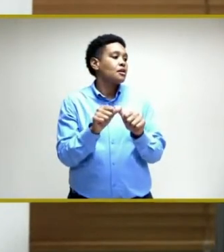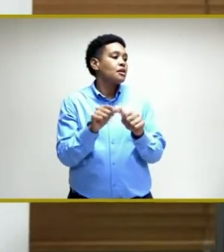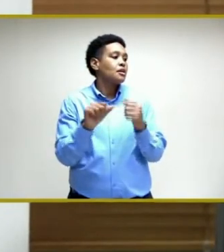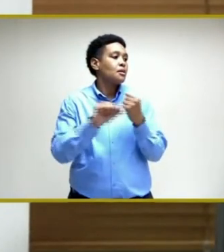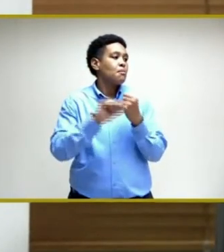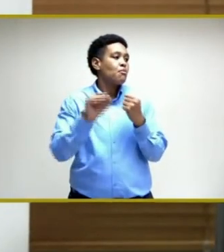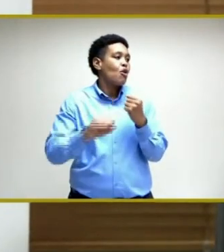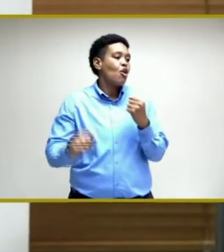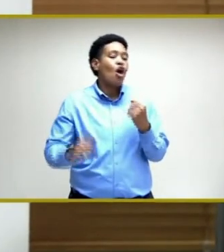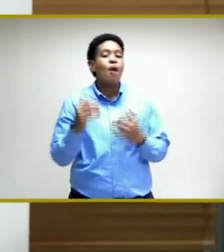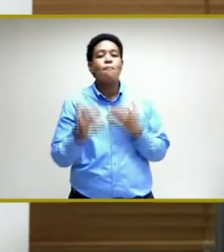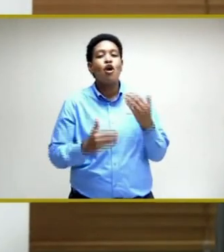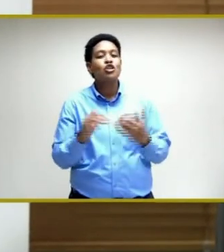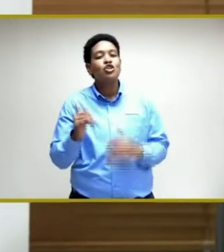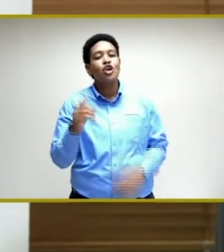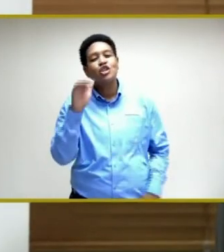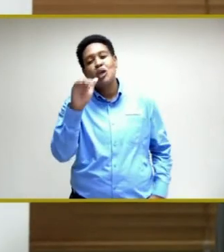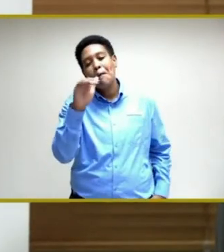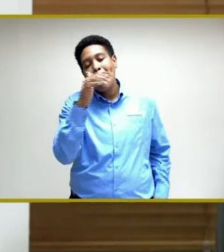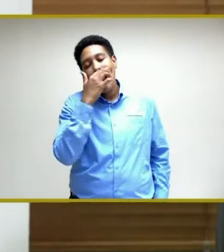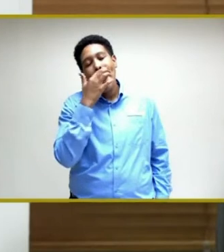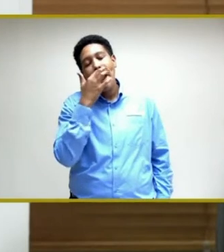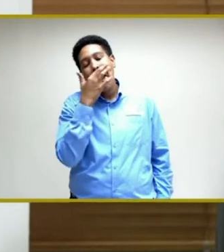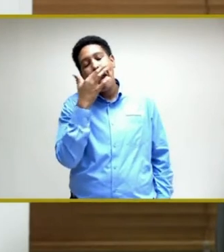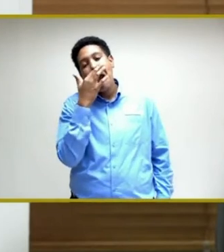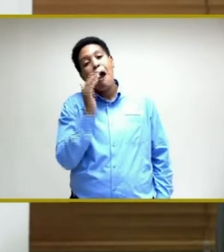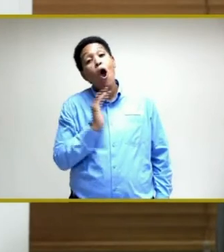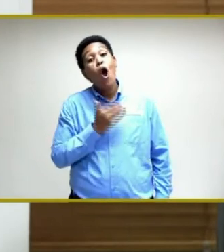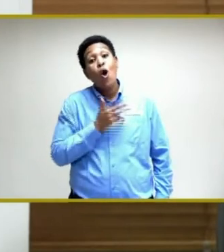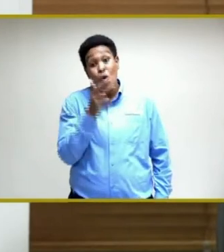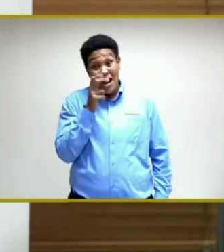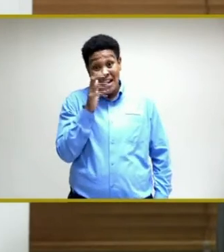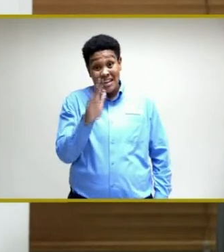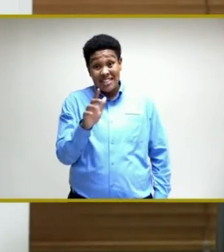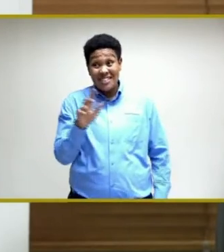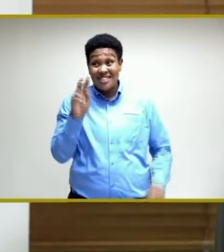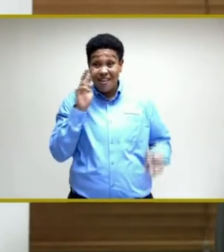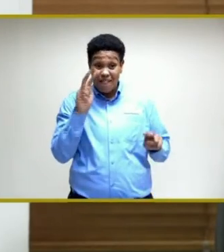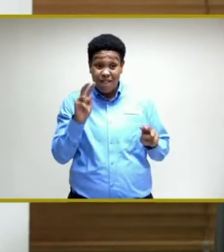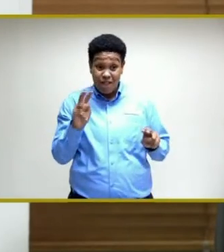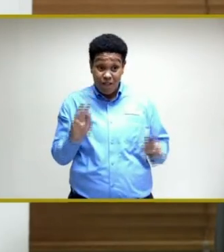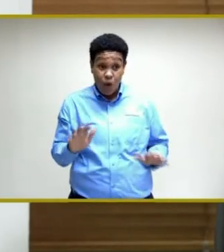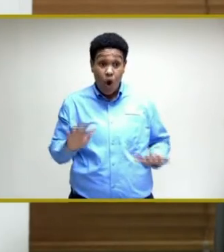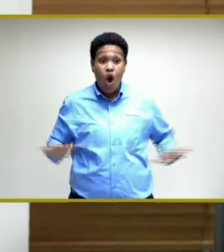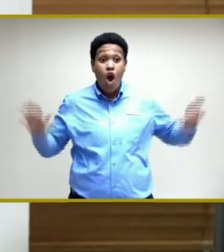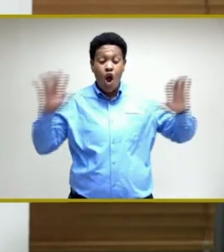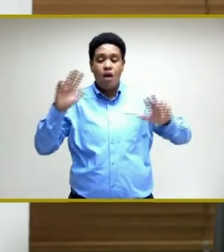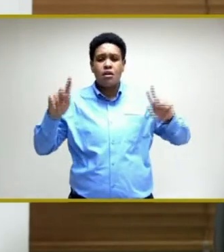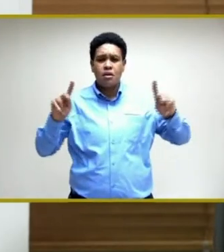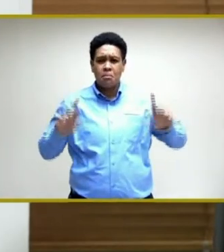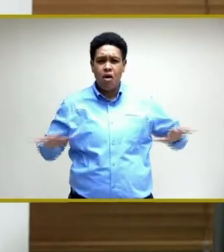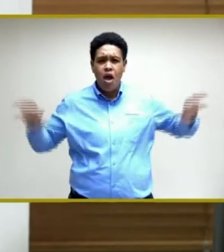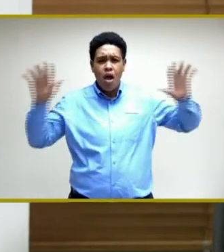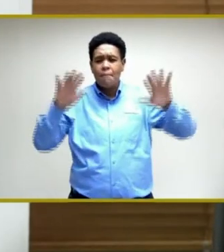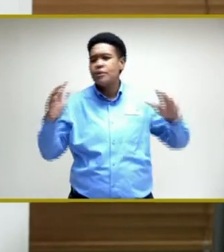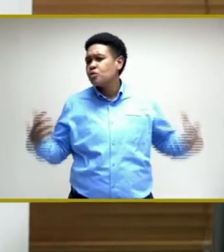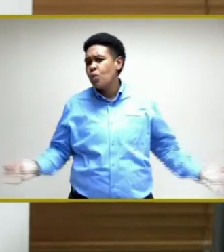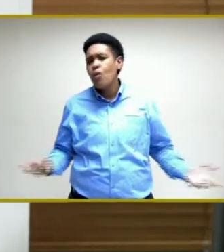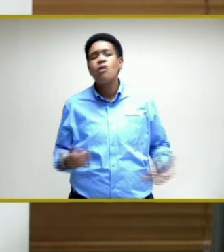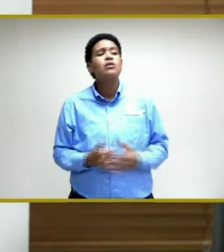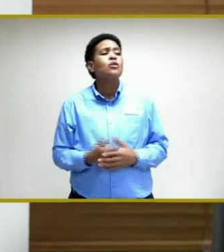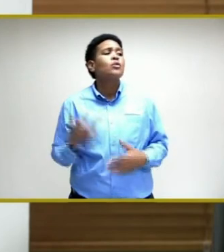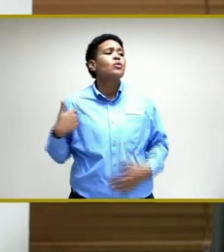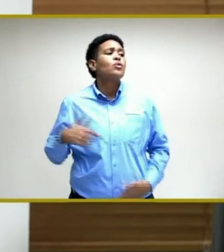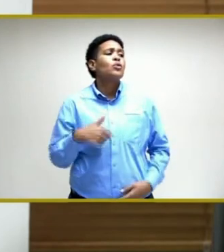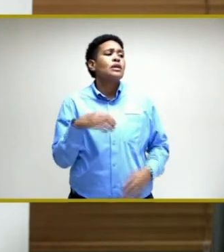the process. Just to remind our listeners, viewers, the population that we